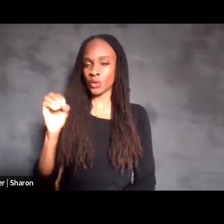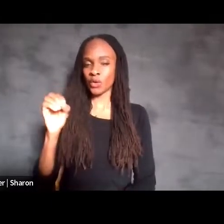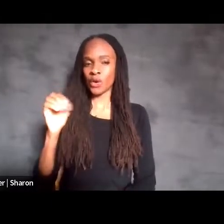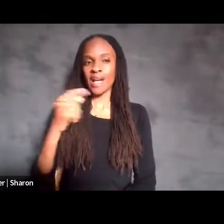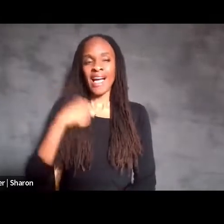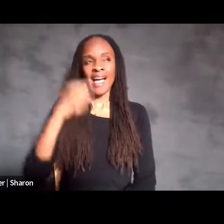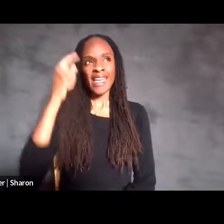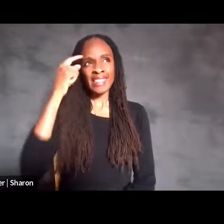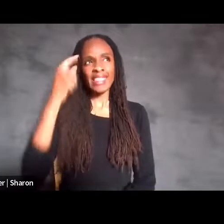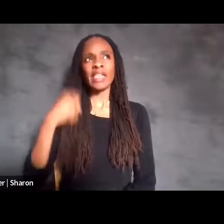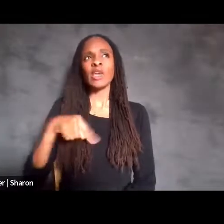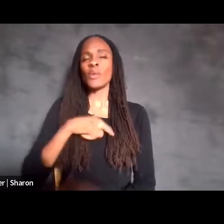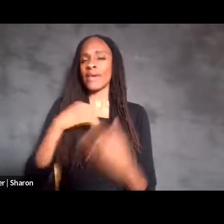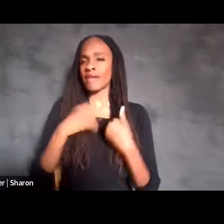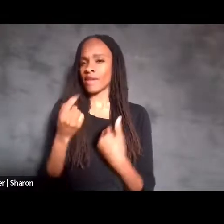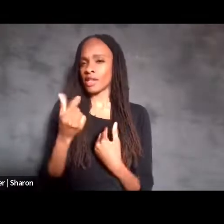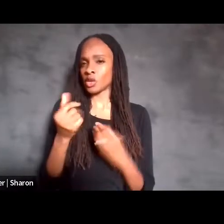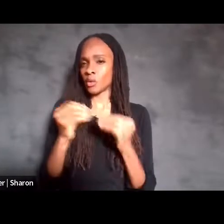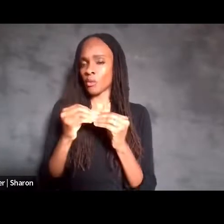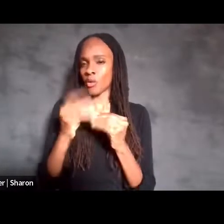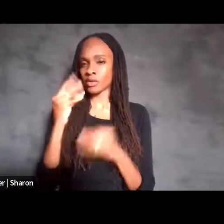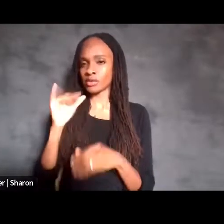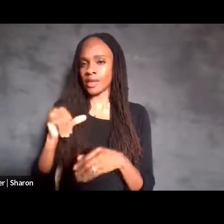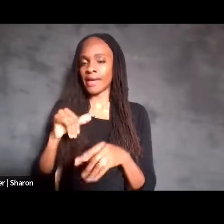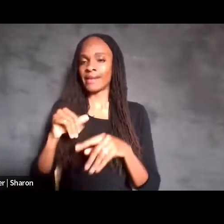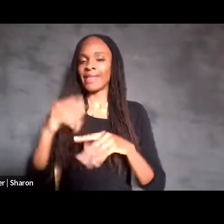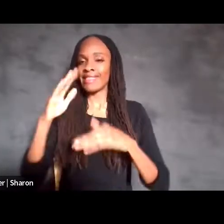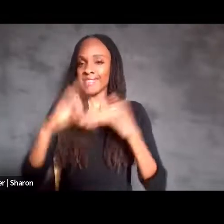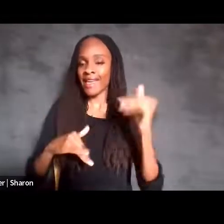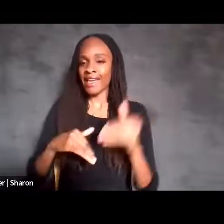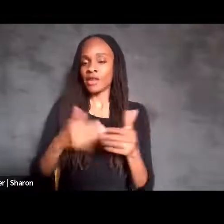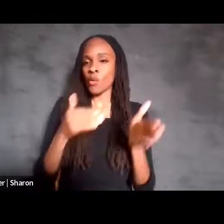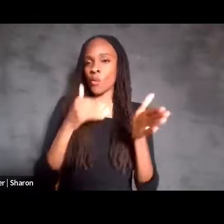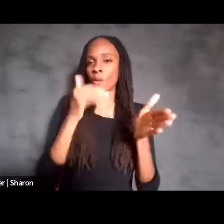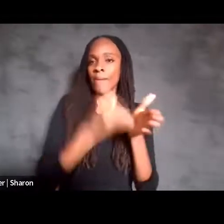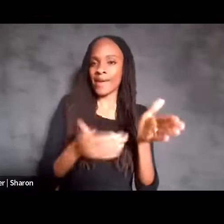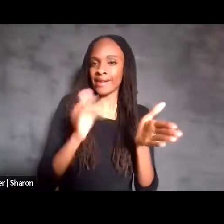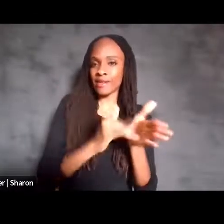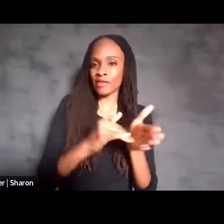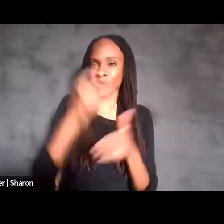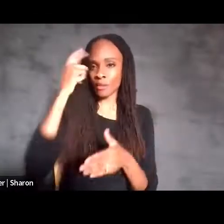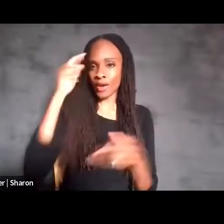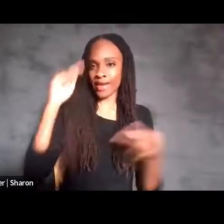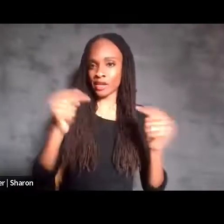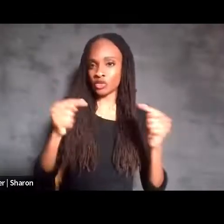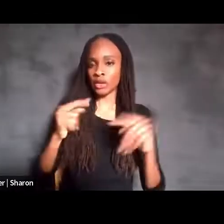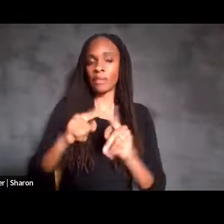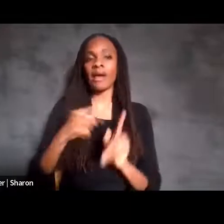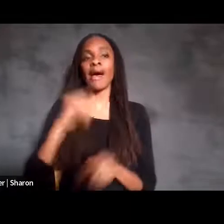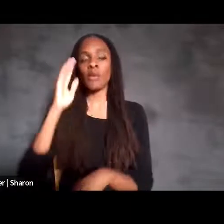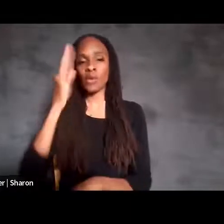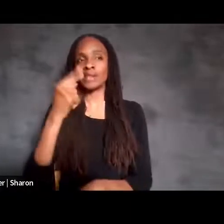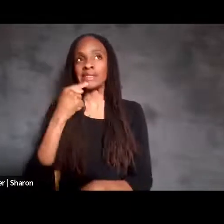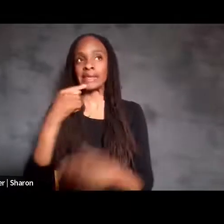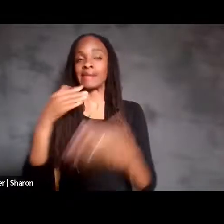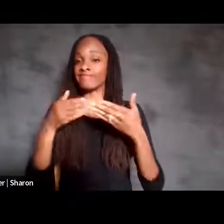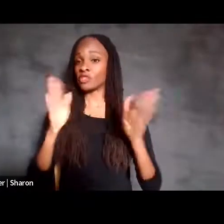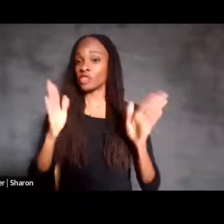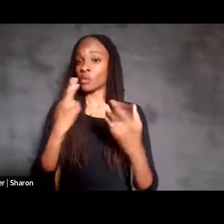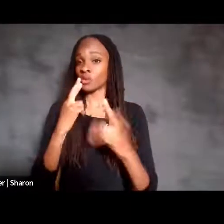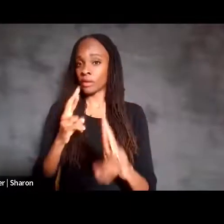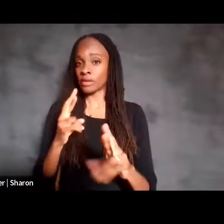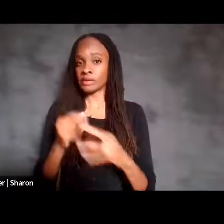a little more experience with than repetitive brain injury. But I'll just go ahead and say this kind of general response